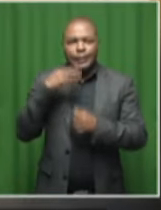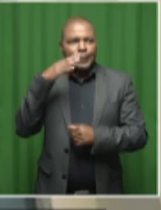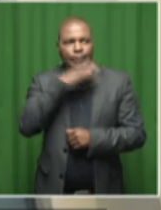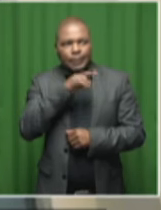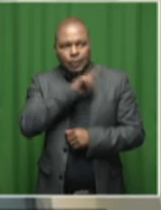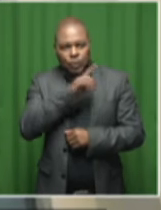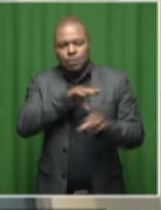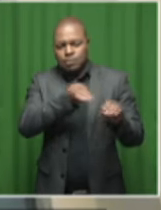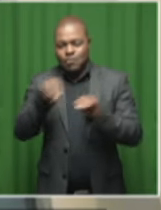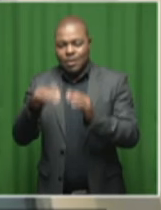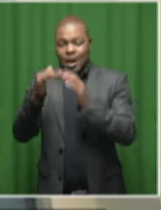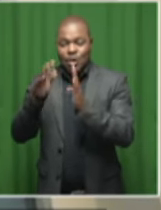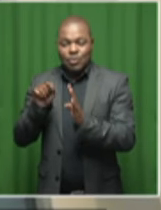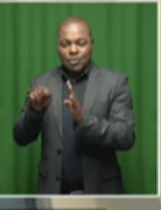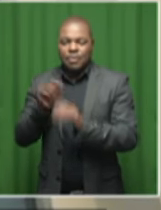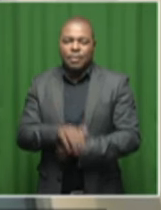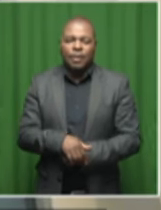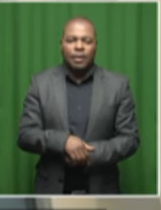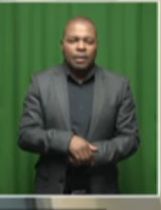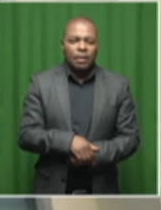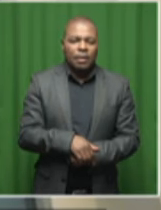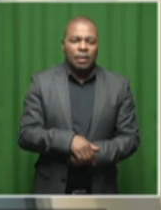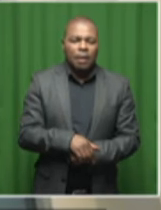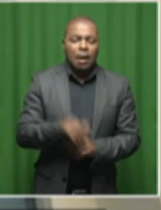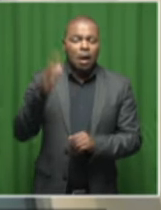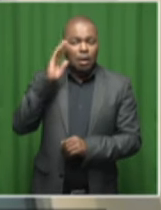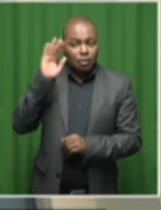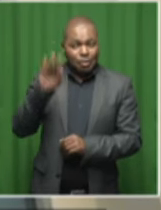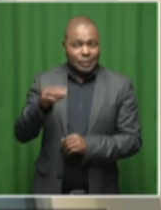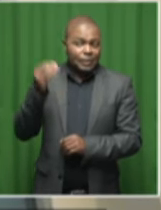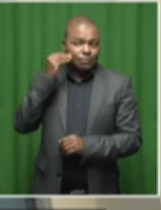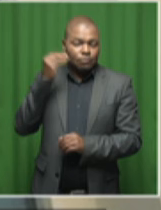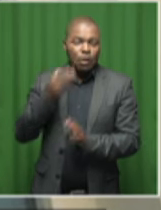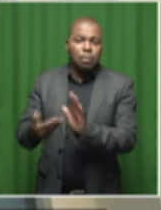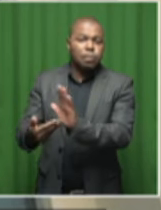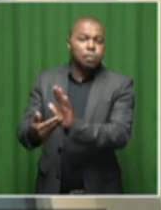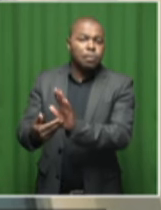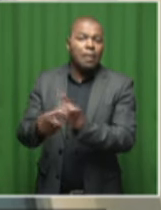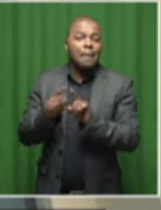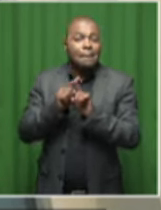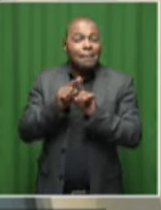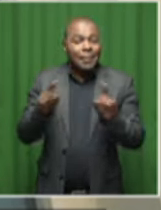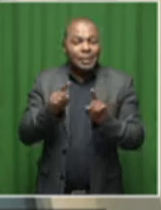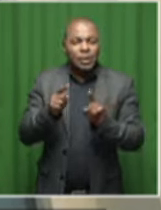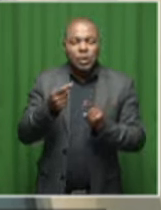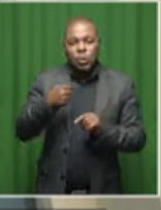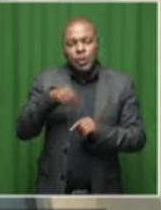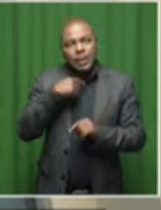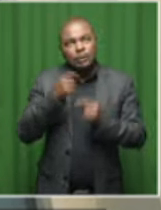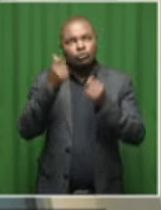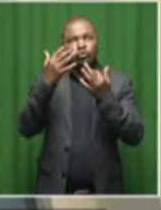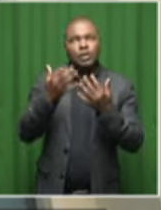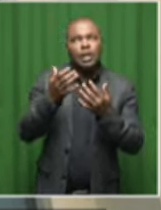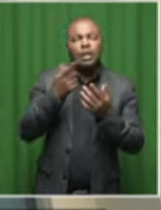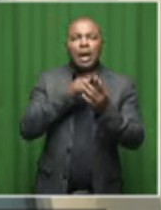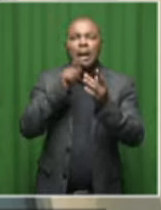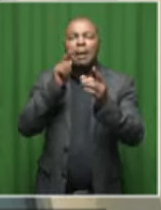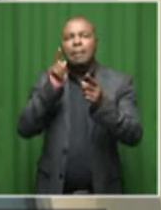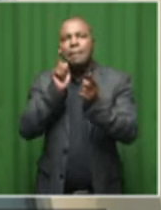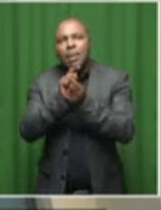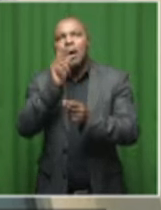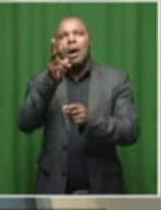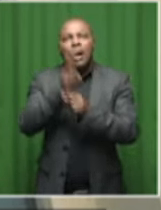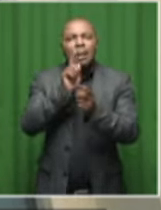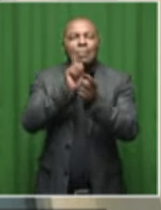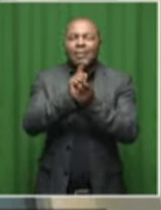reason. The information on the accommodation is there, but we didn't want to approach Treasury in piecemeal, because besides the